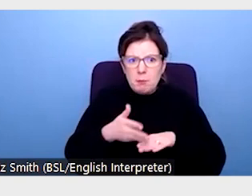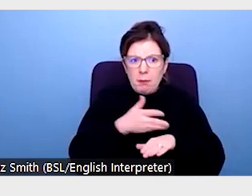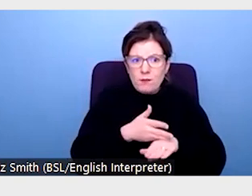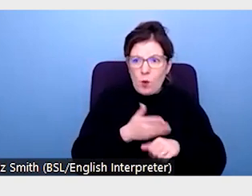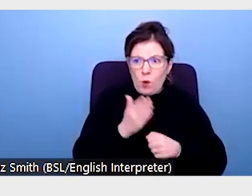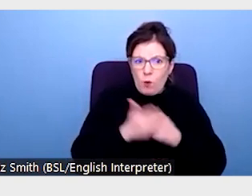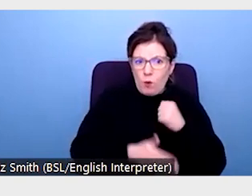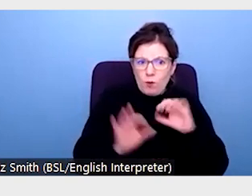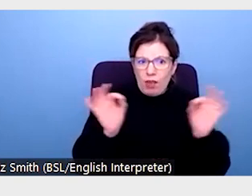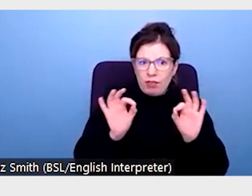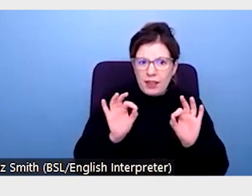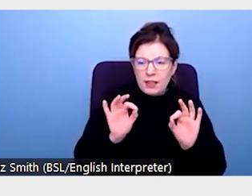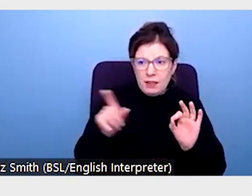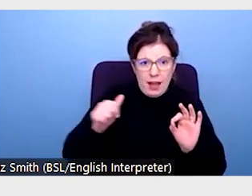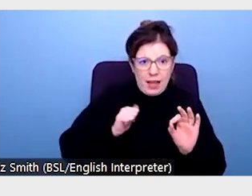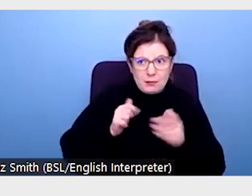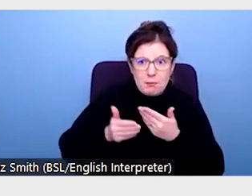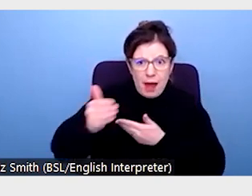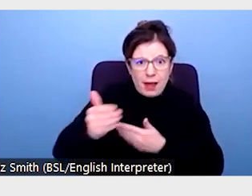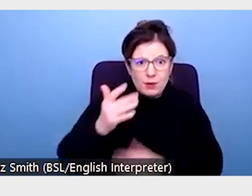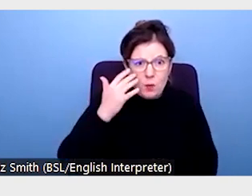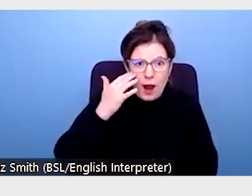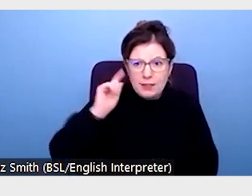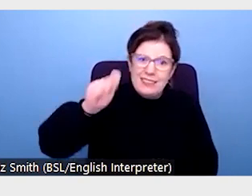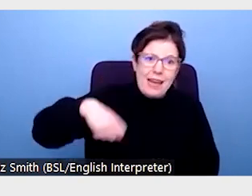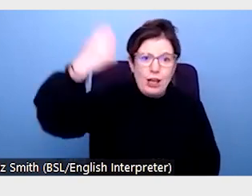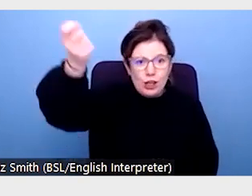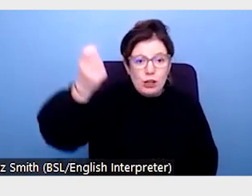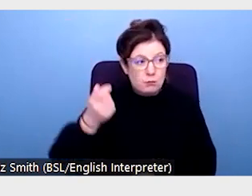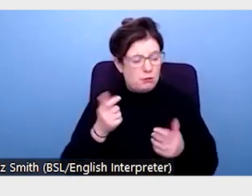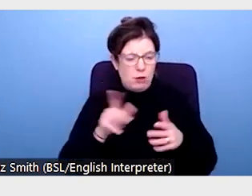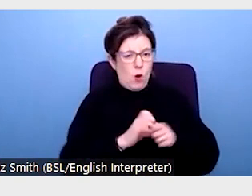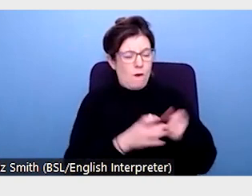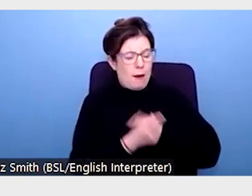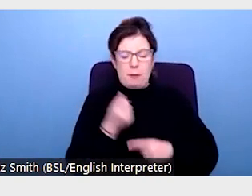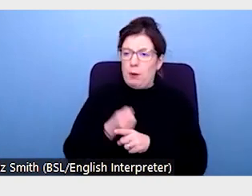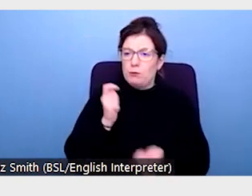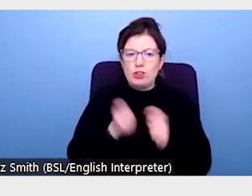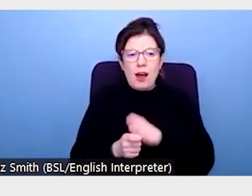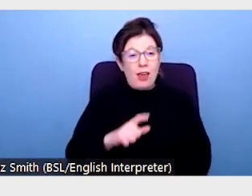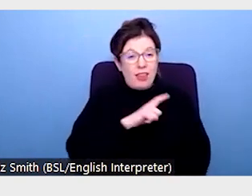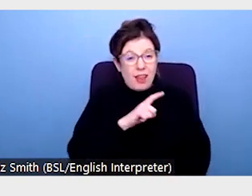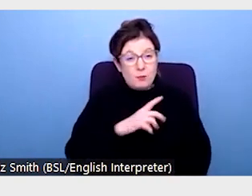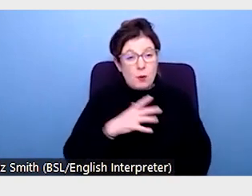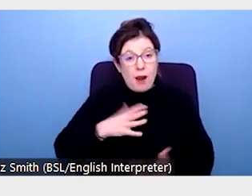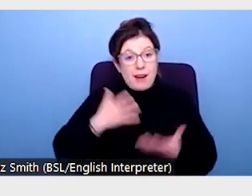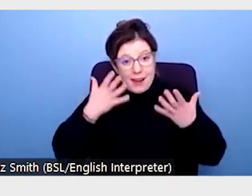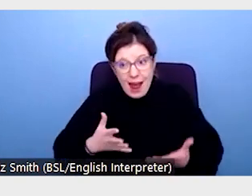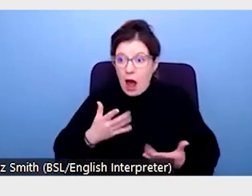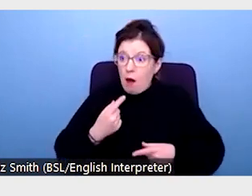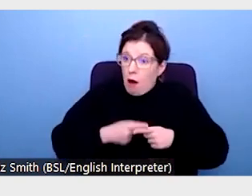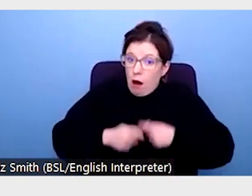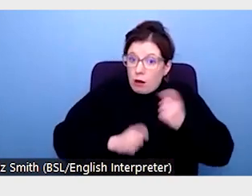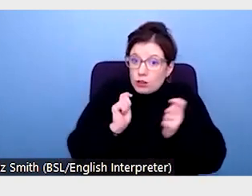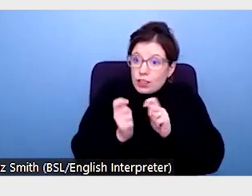The challenge now is not sliding backwards, but rather building on this momentum to create a higher education sector that is accessible,